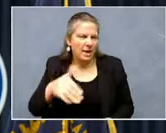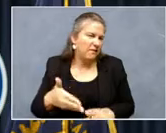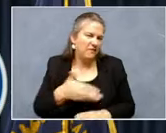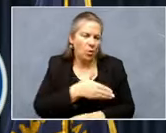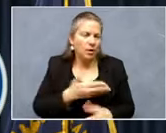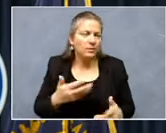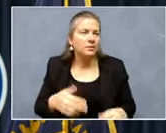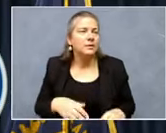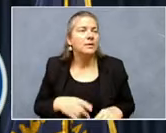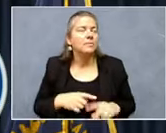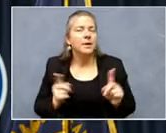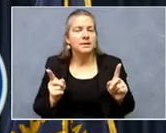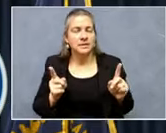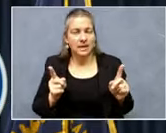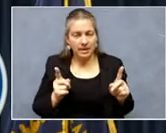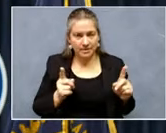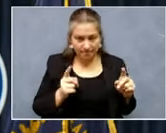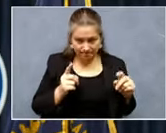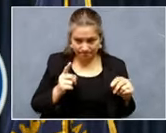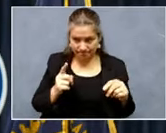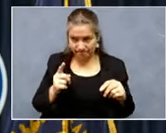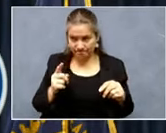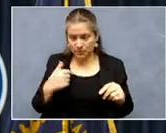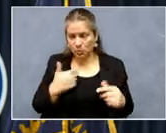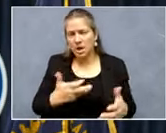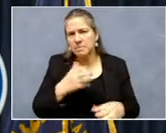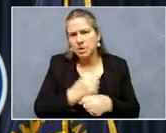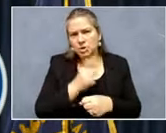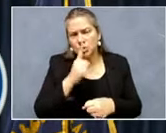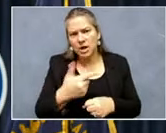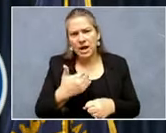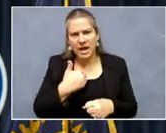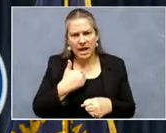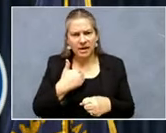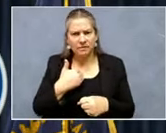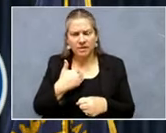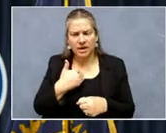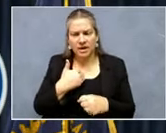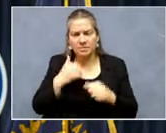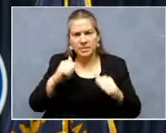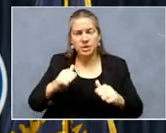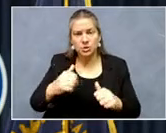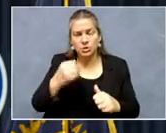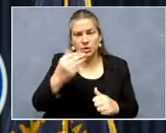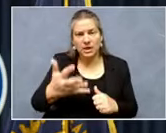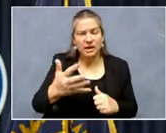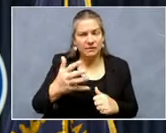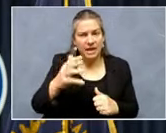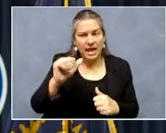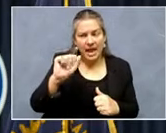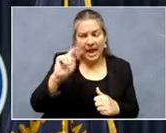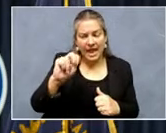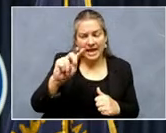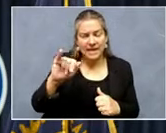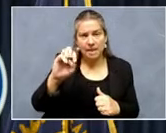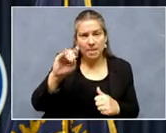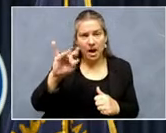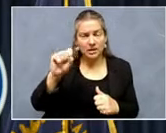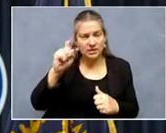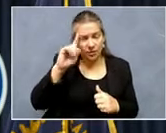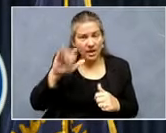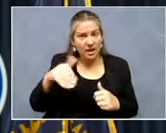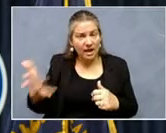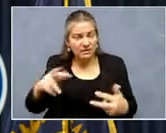sure that we've got the ability to provide monoclonal antibodies, whatever next variant they should, um, be, be